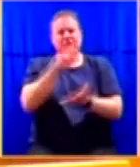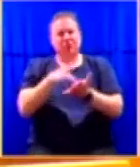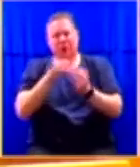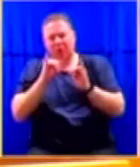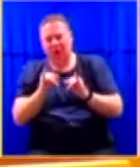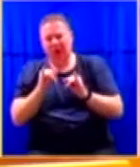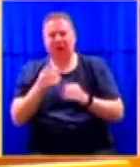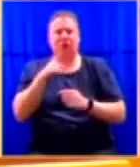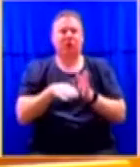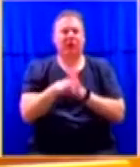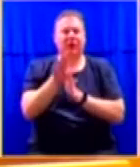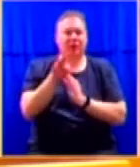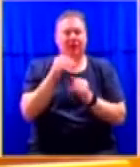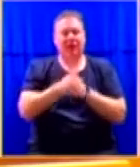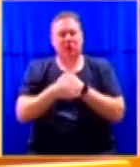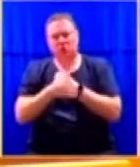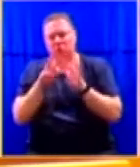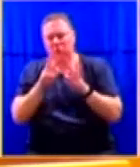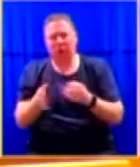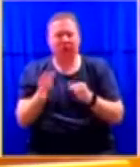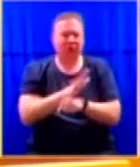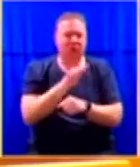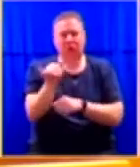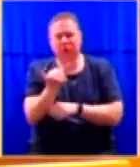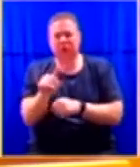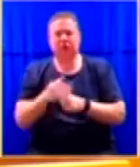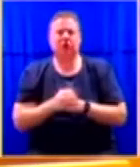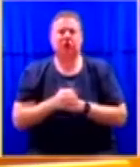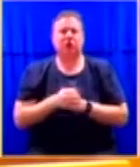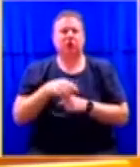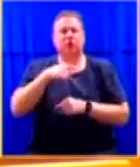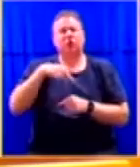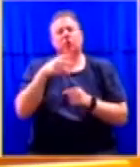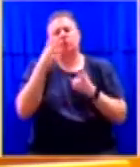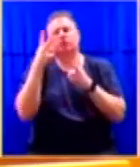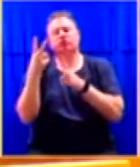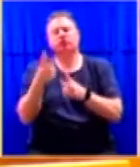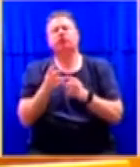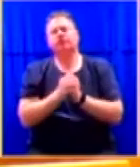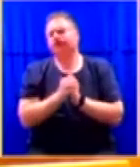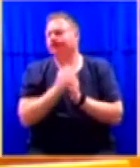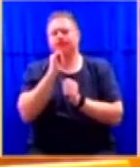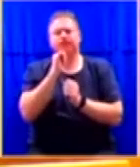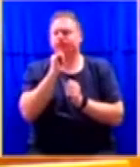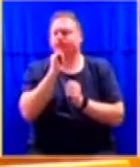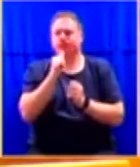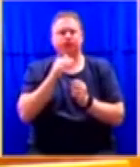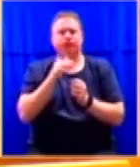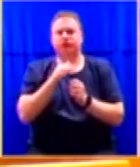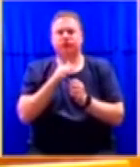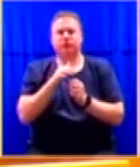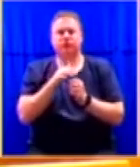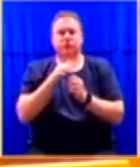developing countries around the world. And we took a view that we would not subject ourselves to